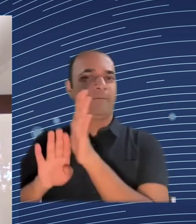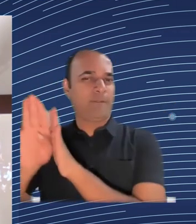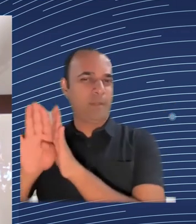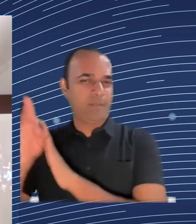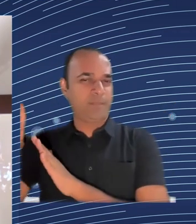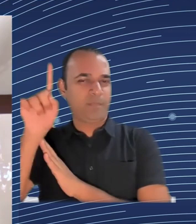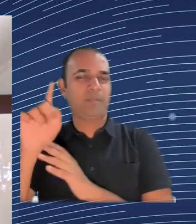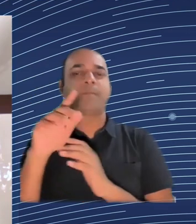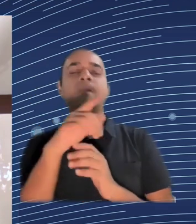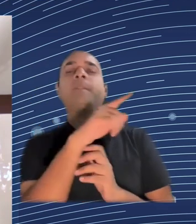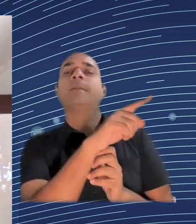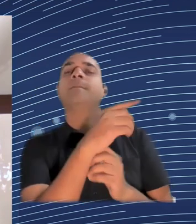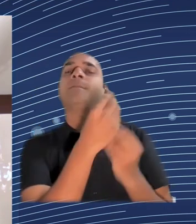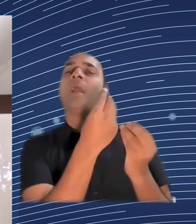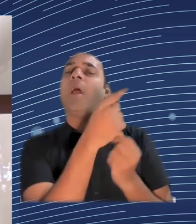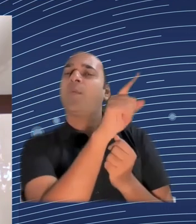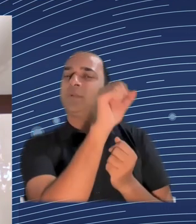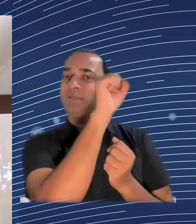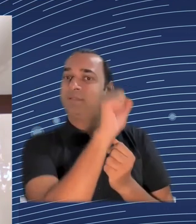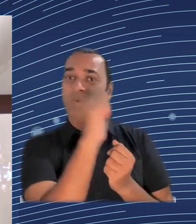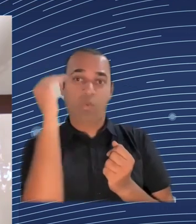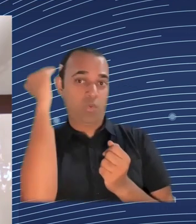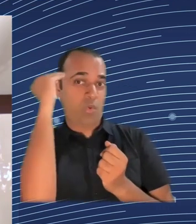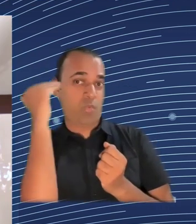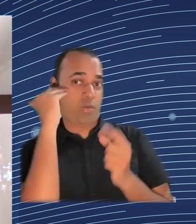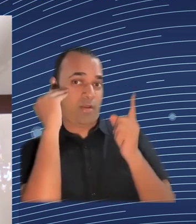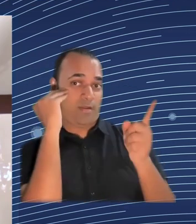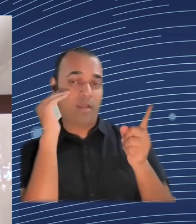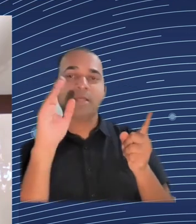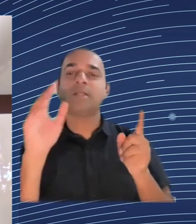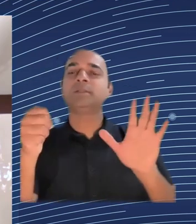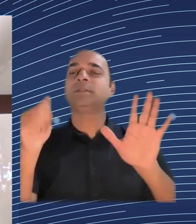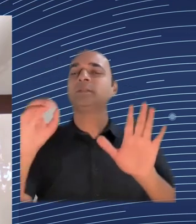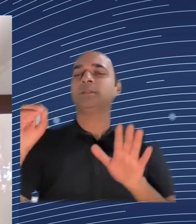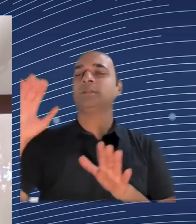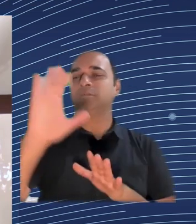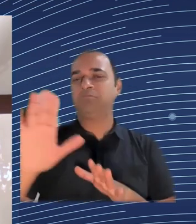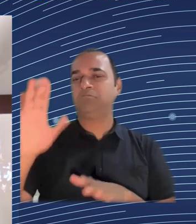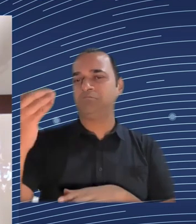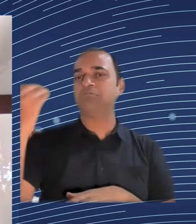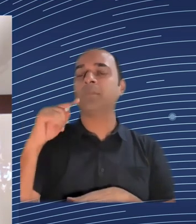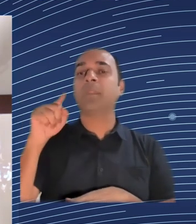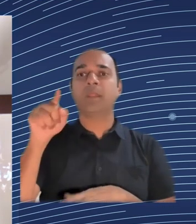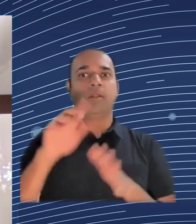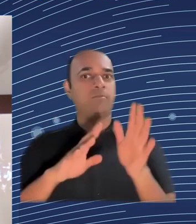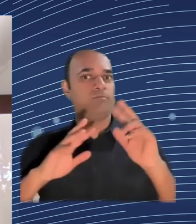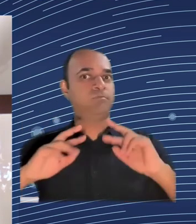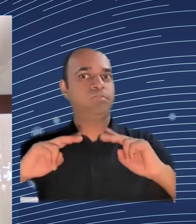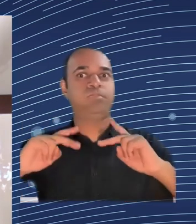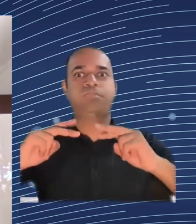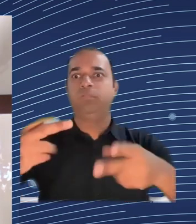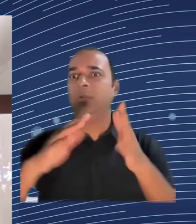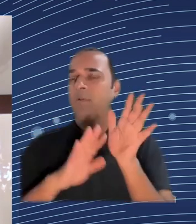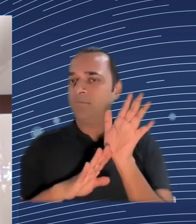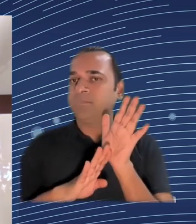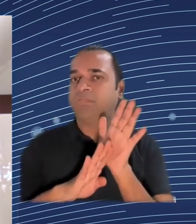How should we use funding to actually experiment, which ties into how do we define an objective, how to define success that